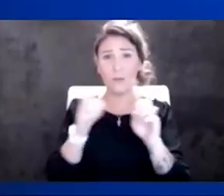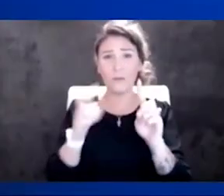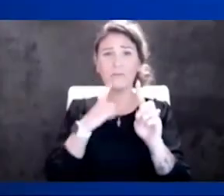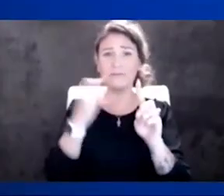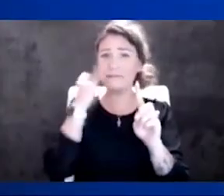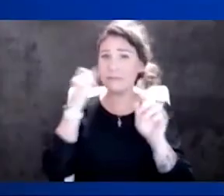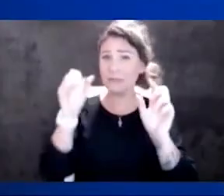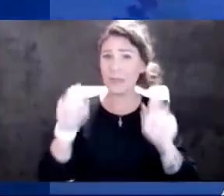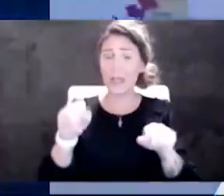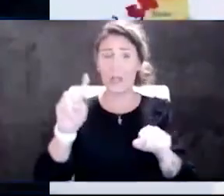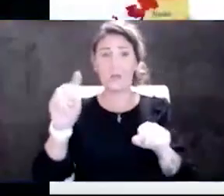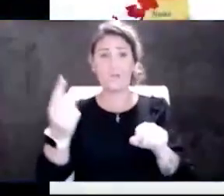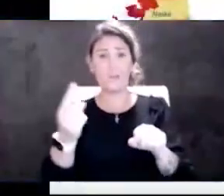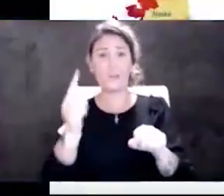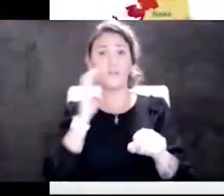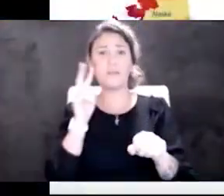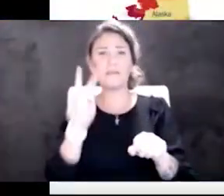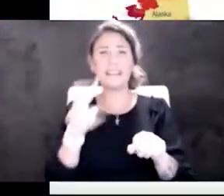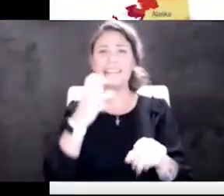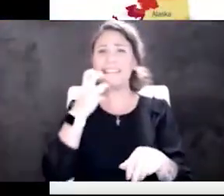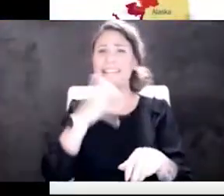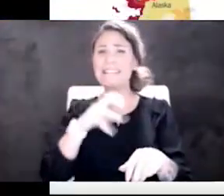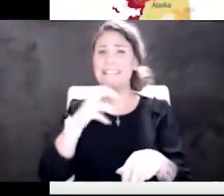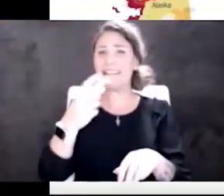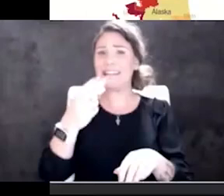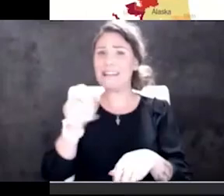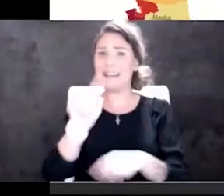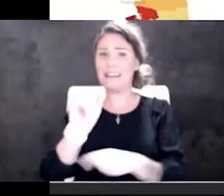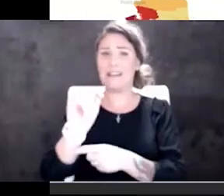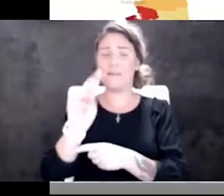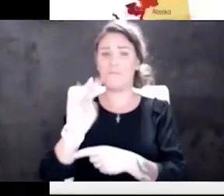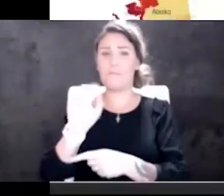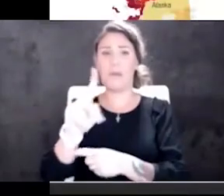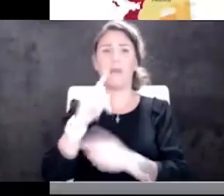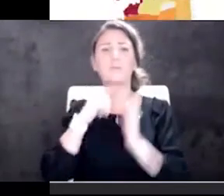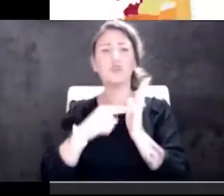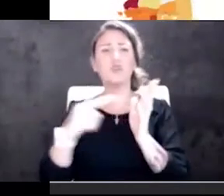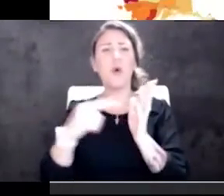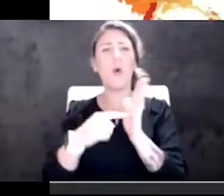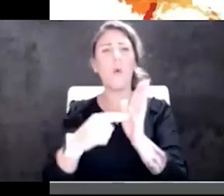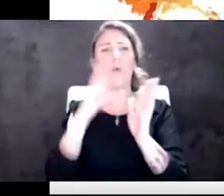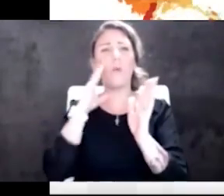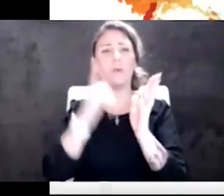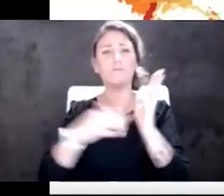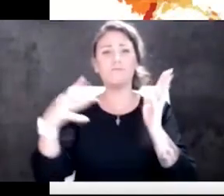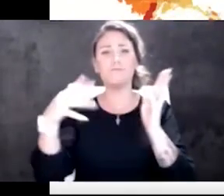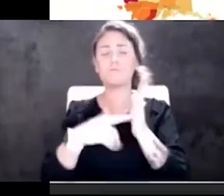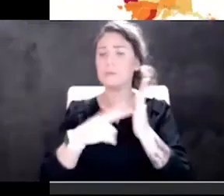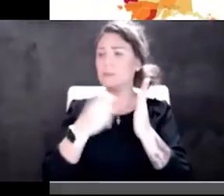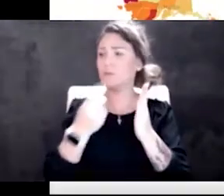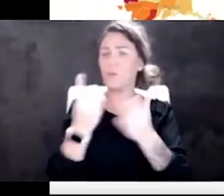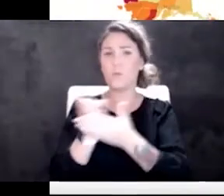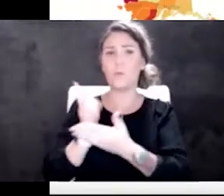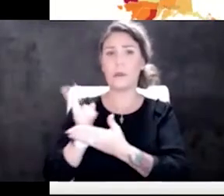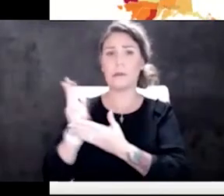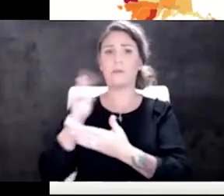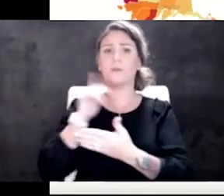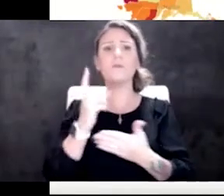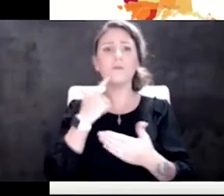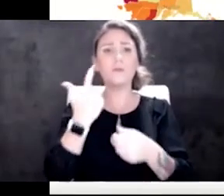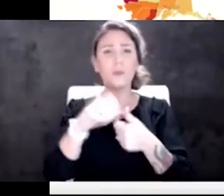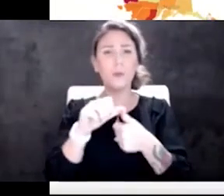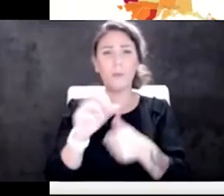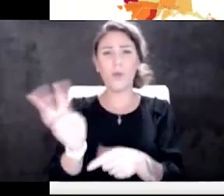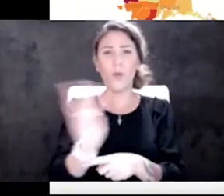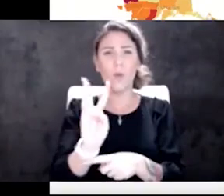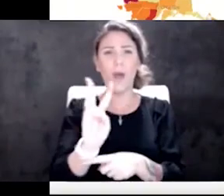First, let's look at our heat map. So we show this periodically, and if you go back a few months or a few weeks ago, we were showing you remember how the west was kind of on fire,